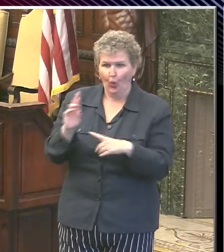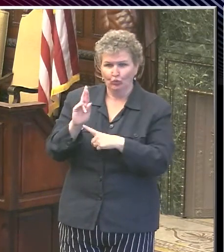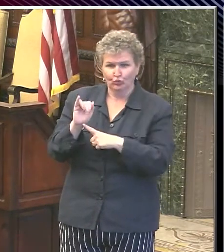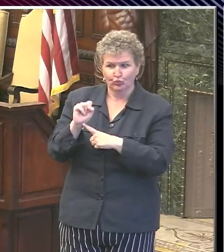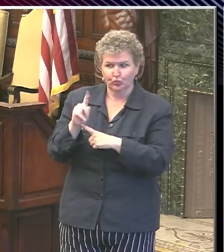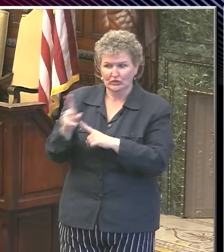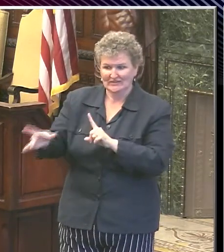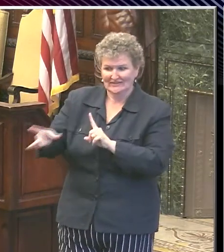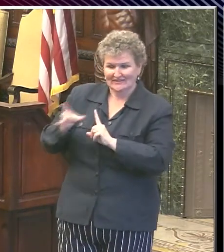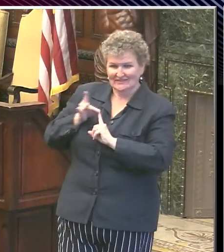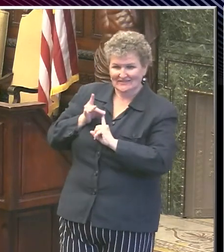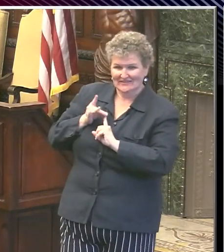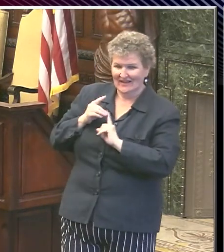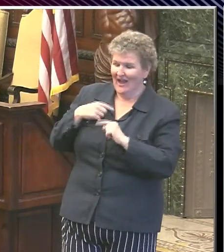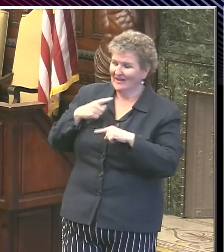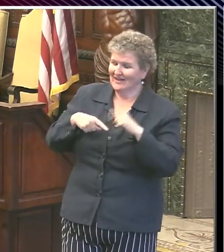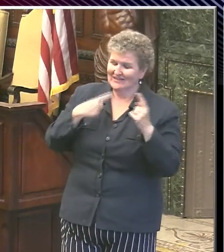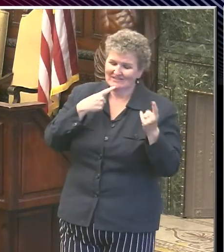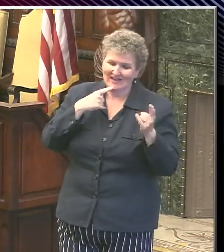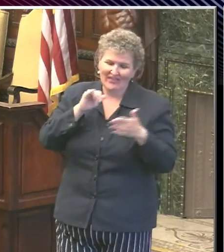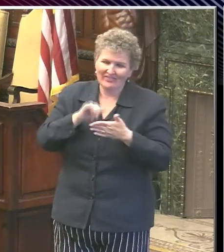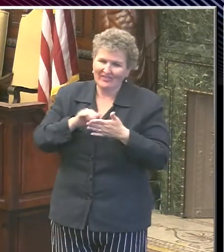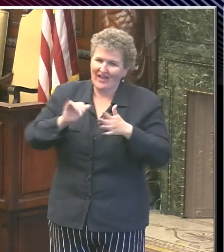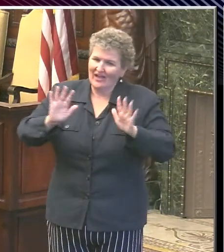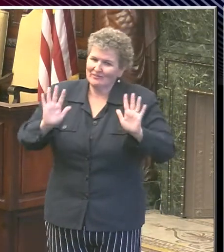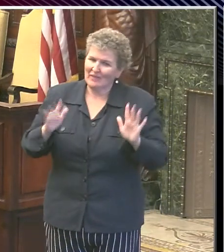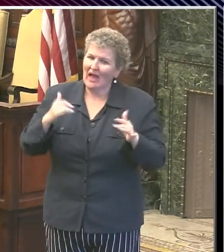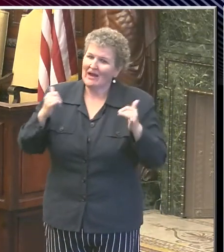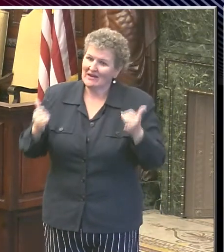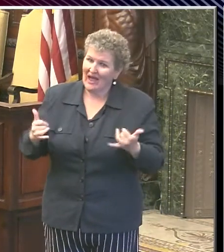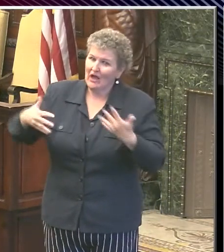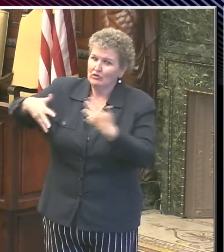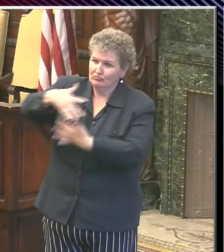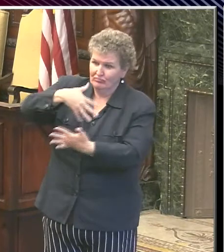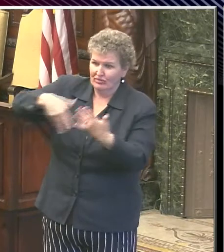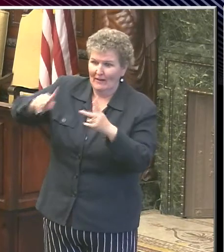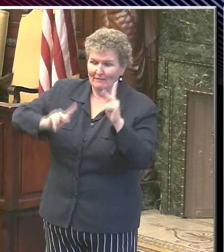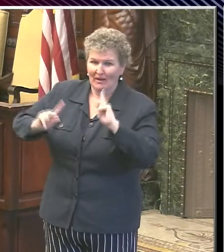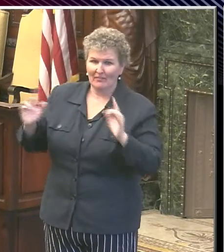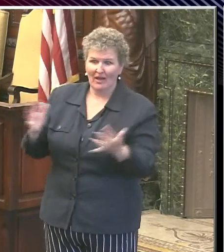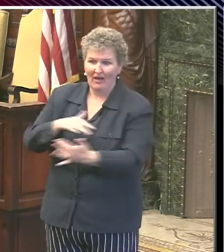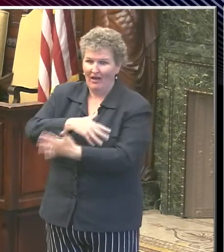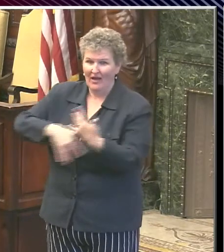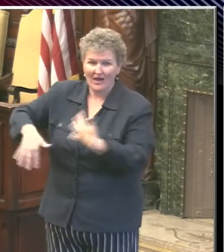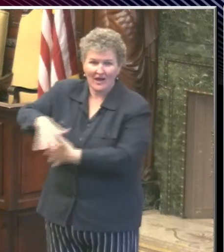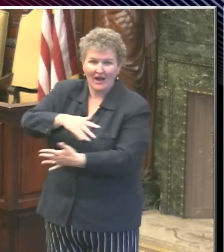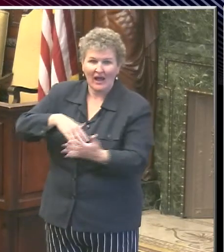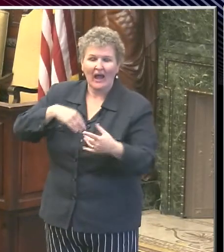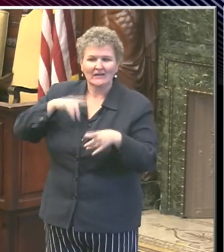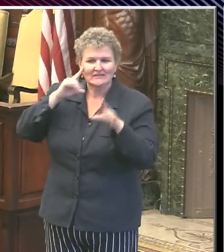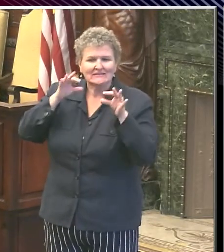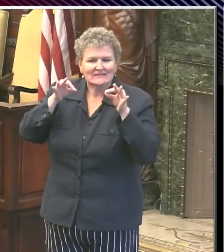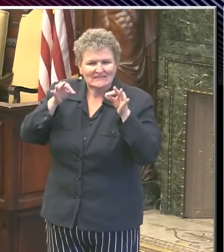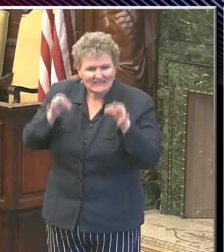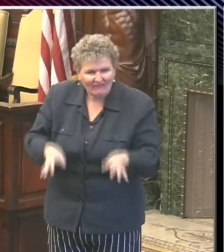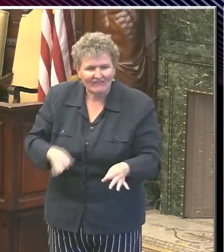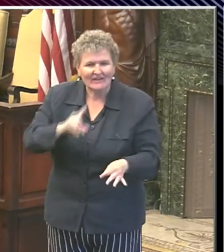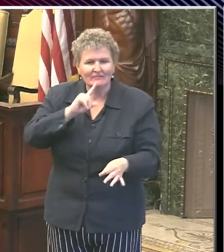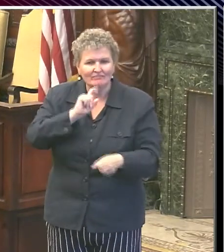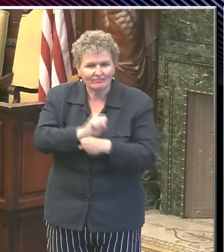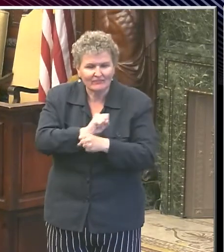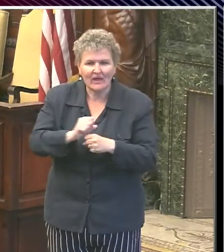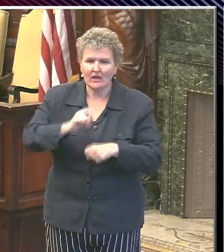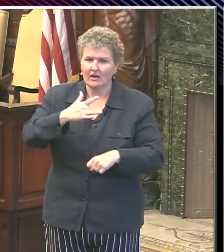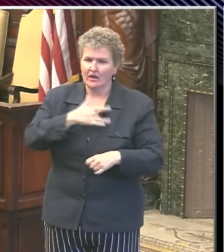zero because we are still around each other. But it's definitely us taking the necessary safety precautions